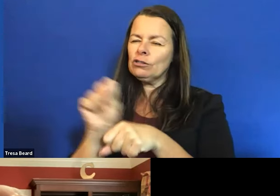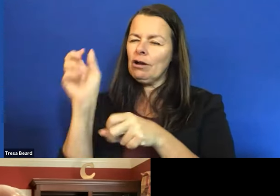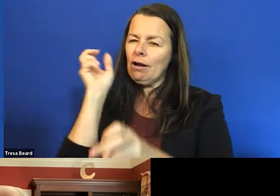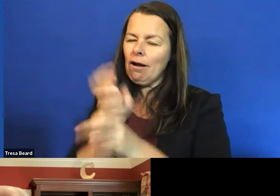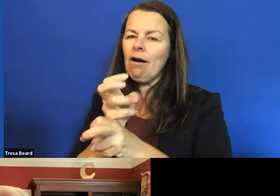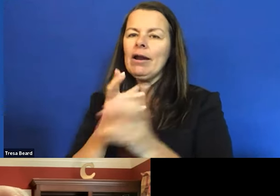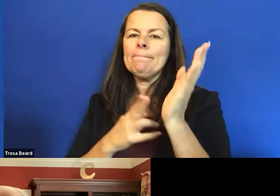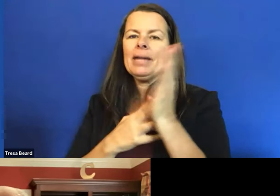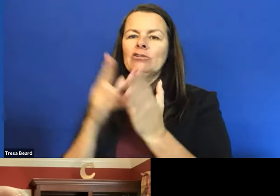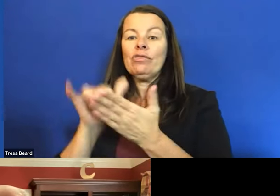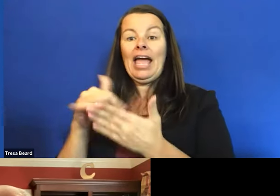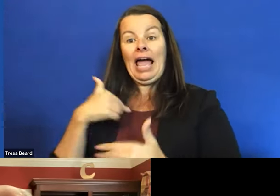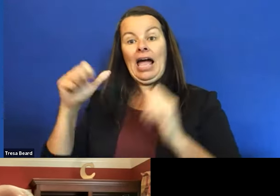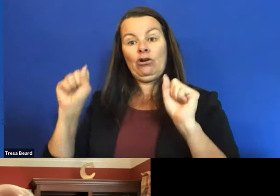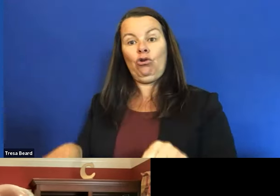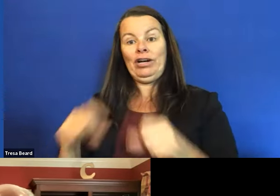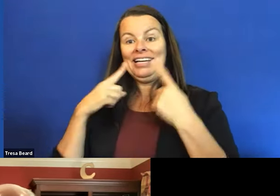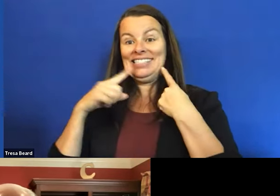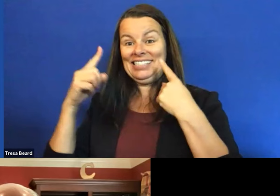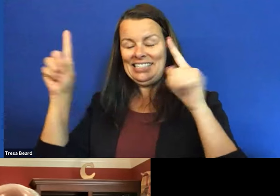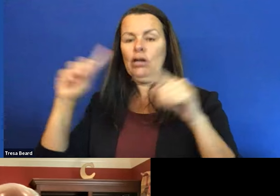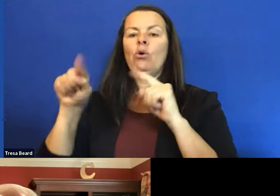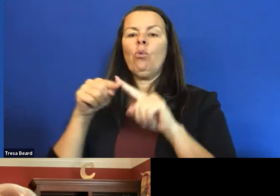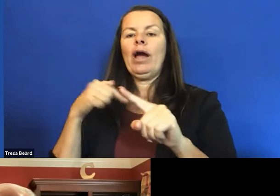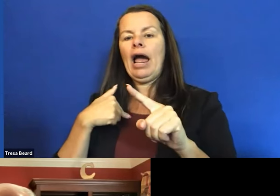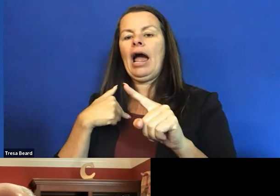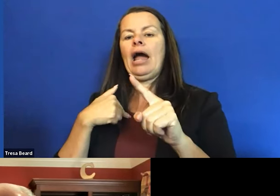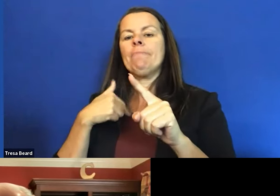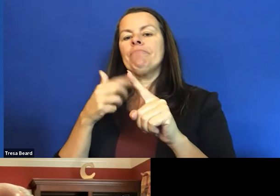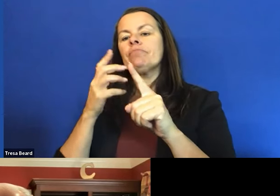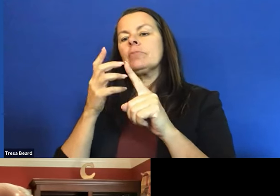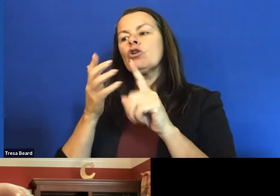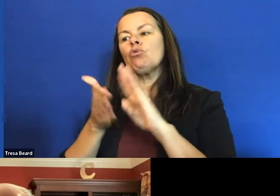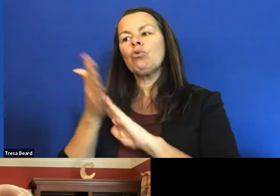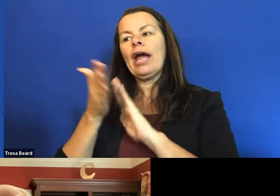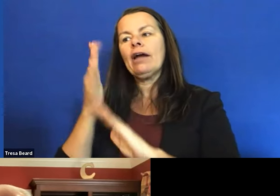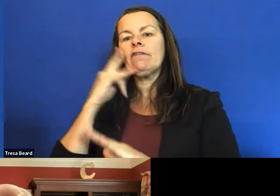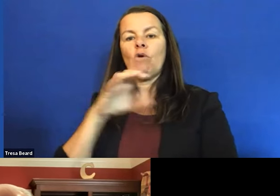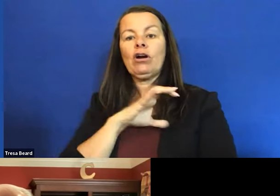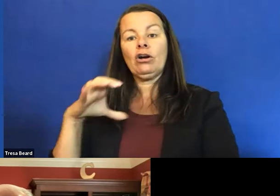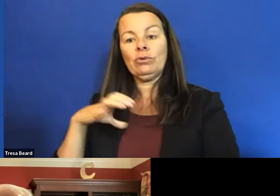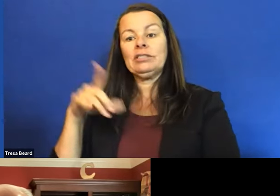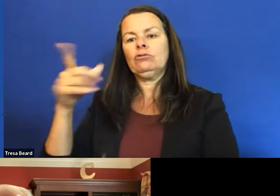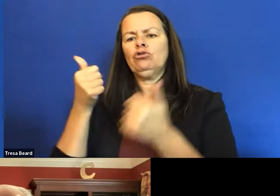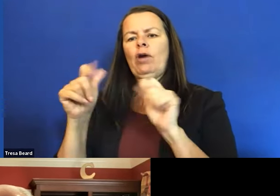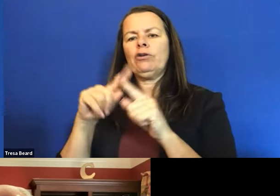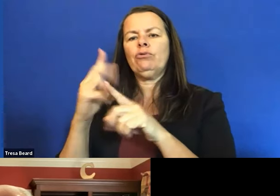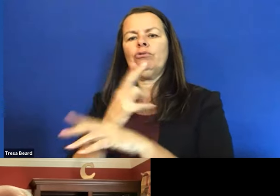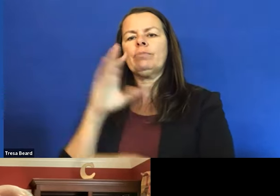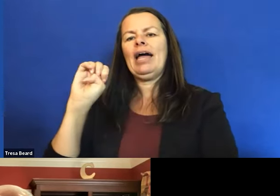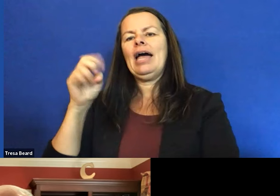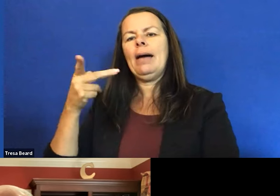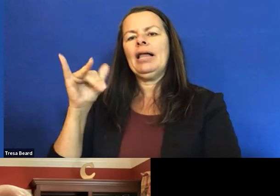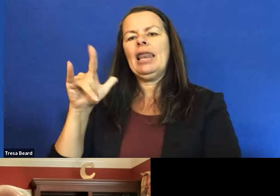I could succeed. And when I ran for Congress, my opponent tried to use my epilepsy against me, the public reacted negatively.